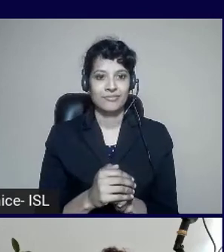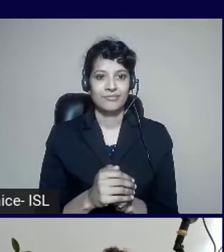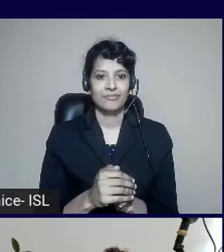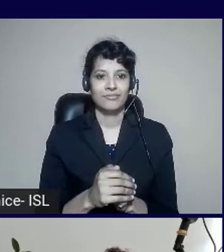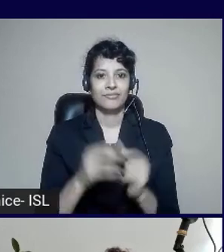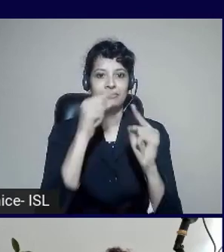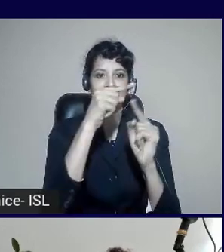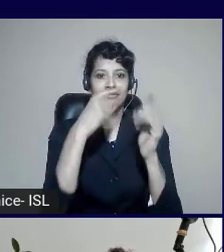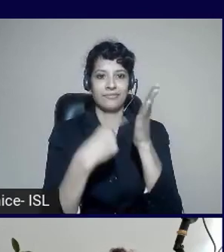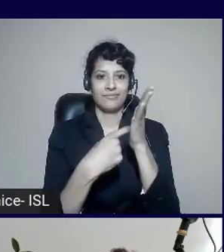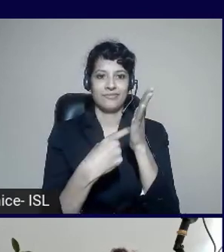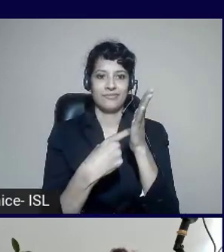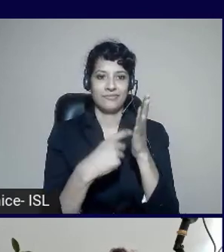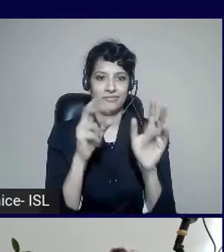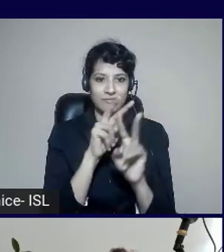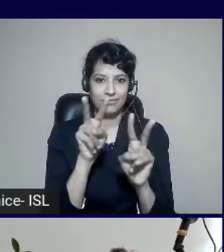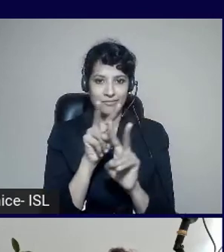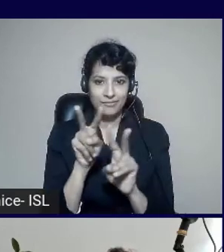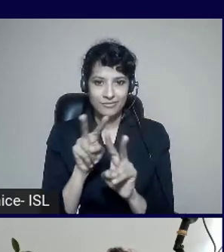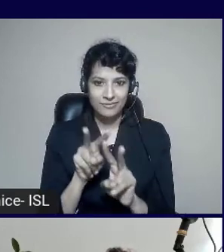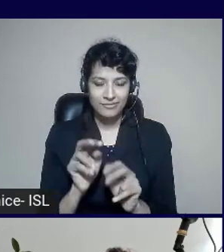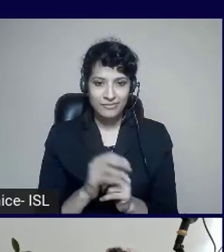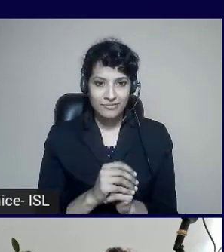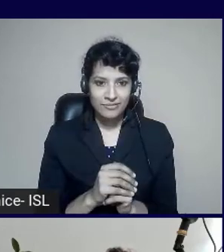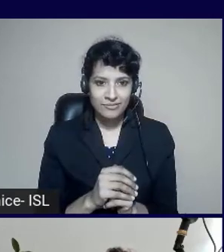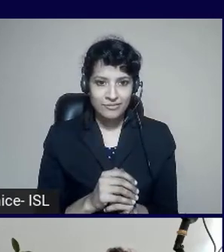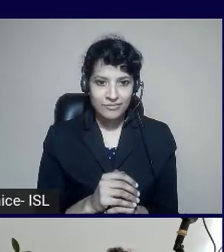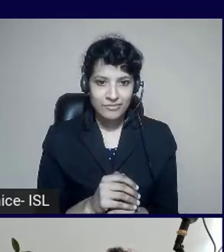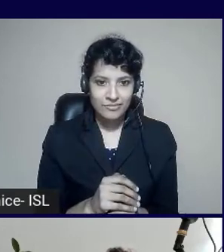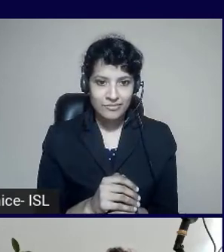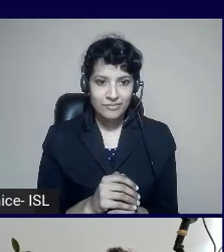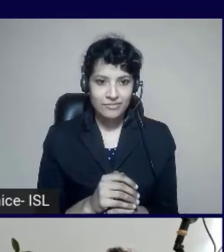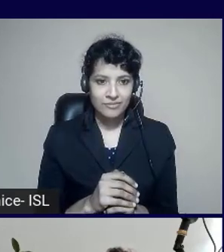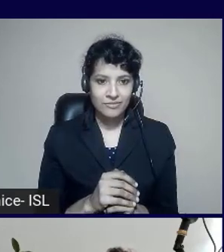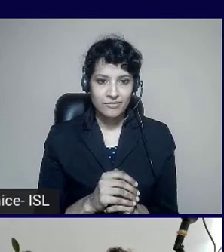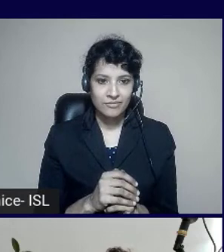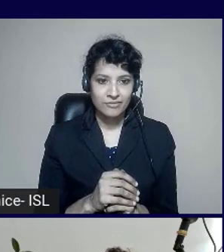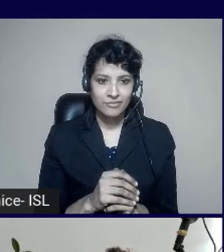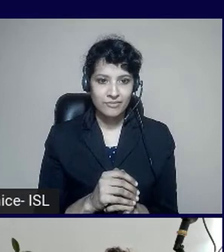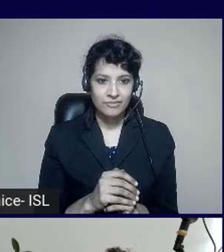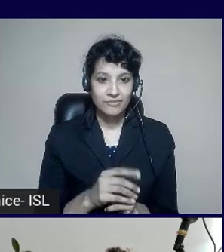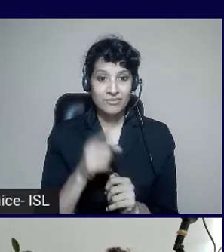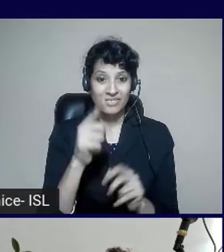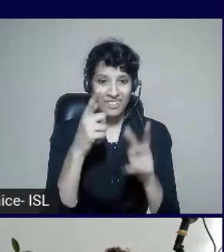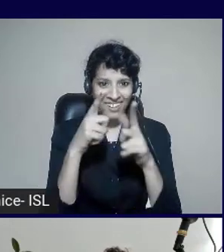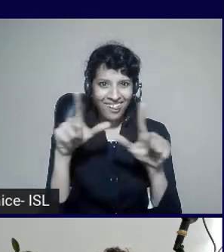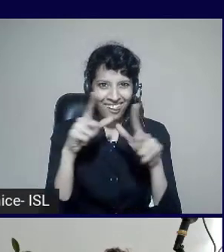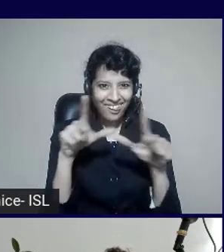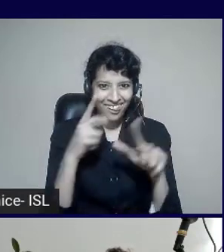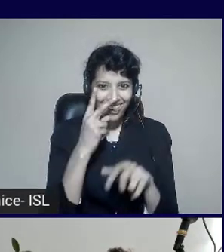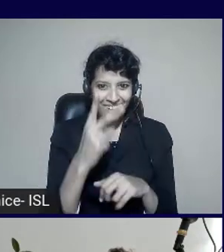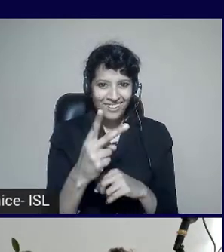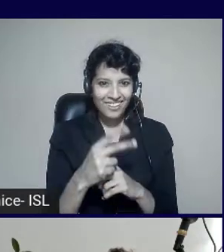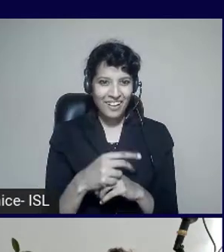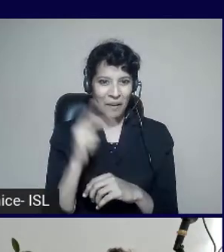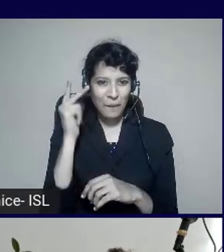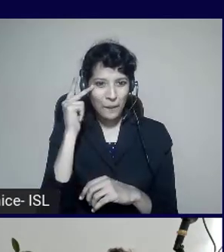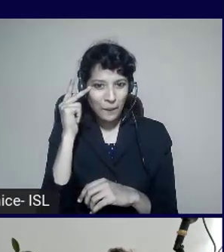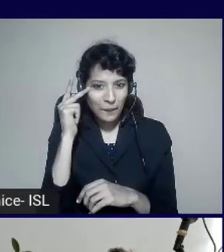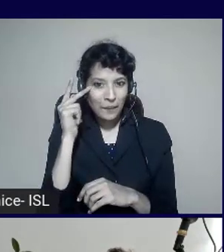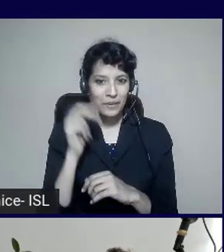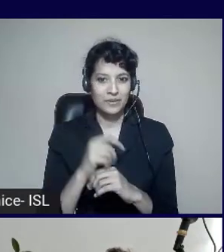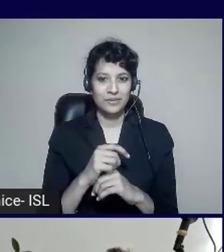tool that implements proven technology to improve reading comprehension. Now that's great, but it can also read those languages there if I wanted to. But the